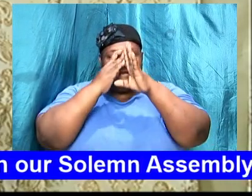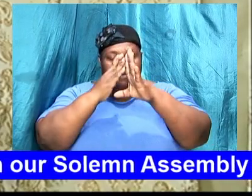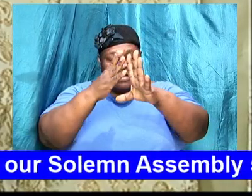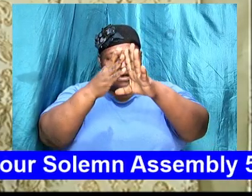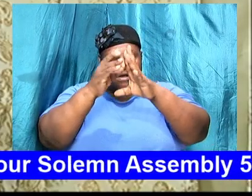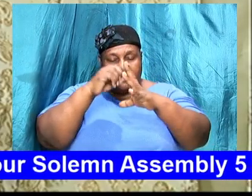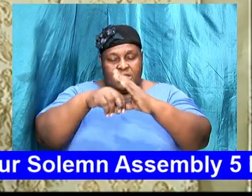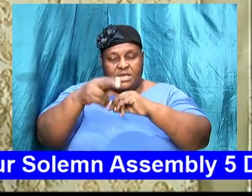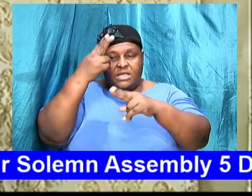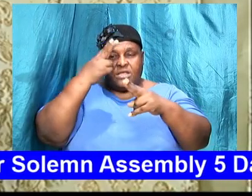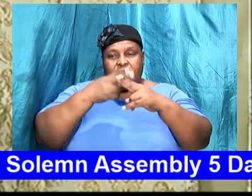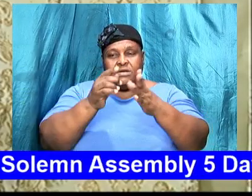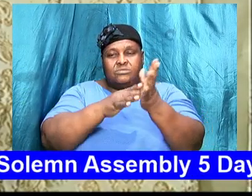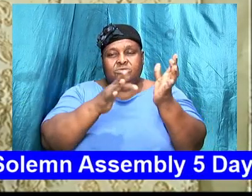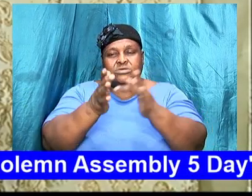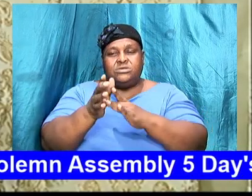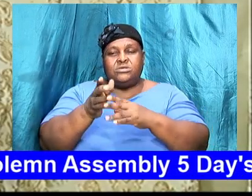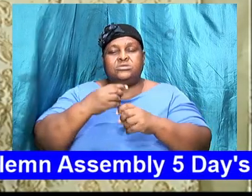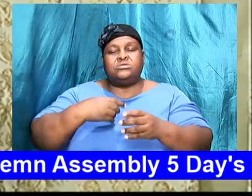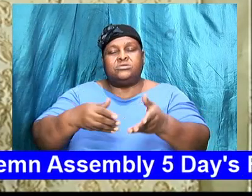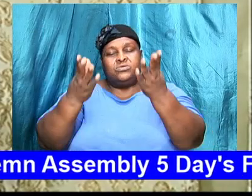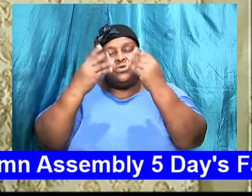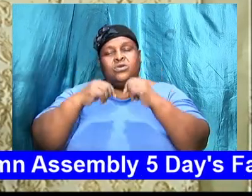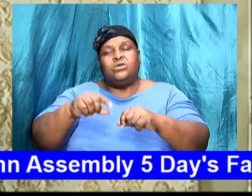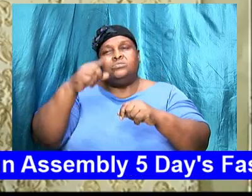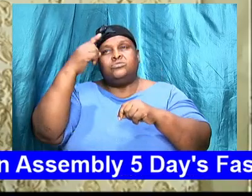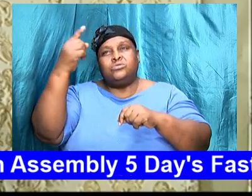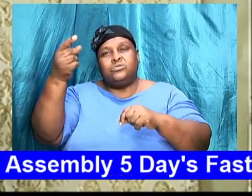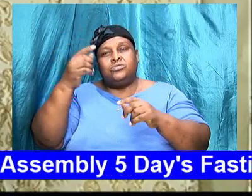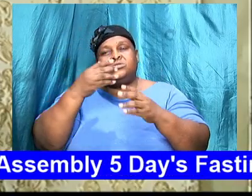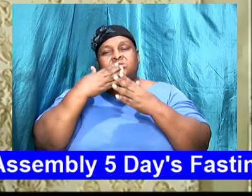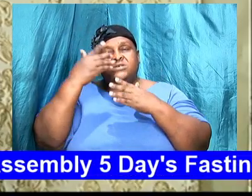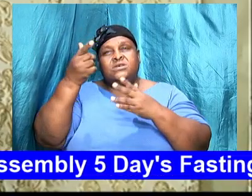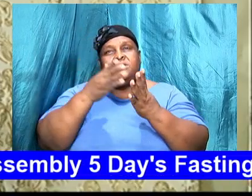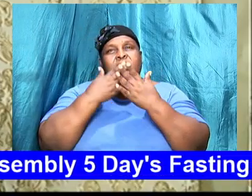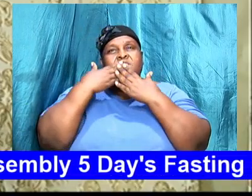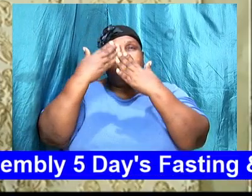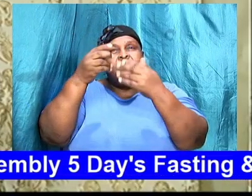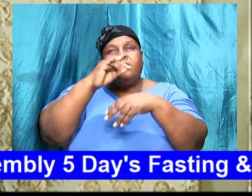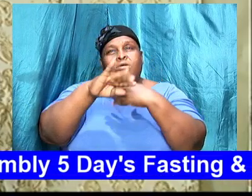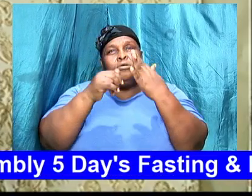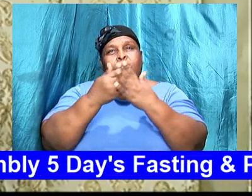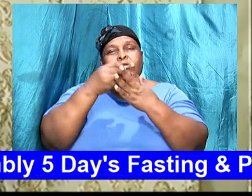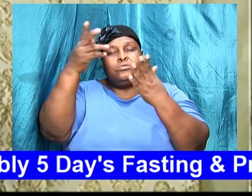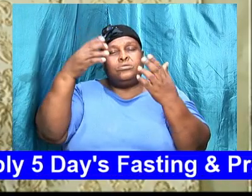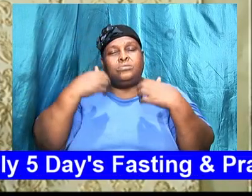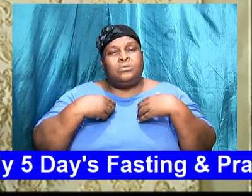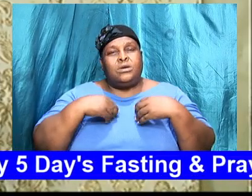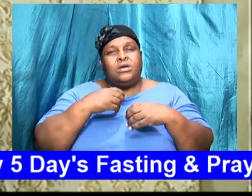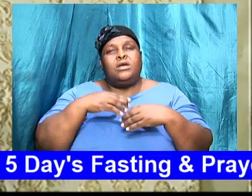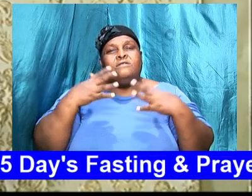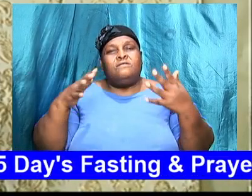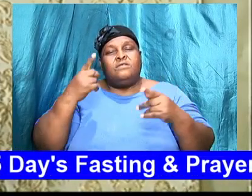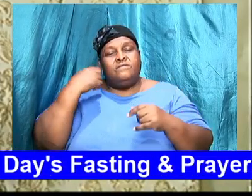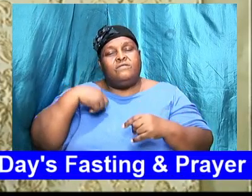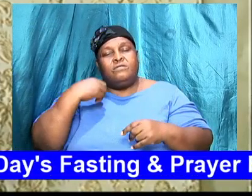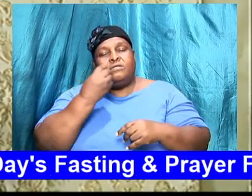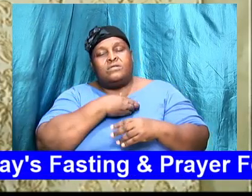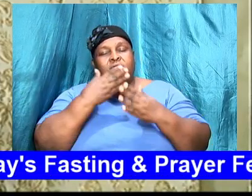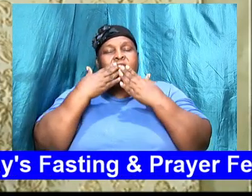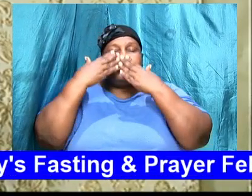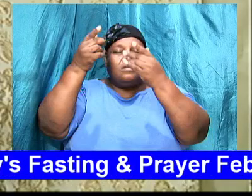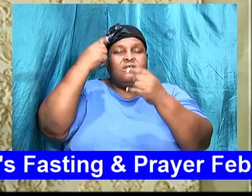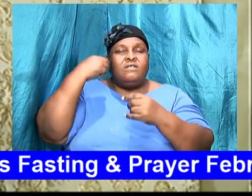in the name of Jesus Christ we come to you right now and we give you thanks God for all that you have done for us we thank you for this